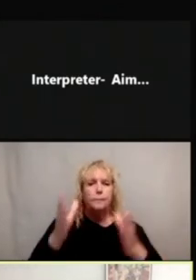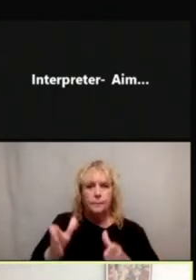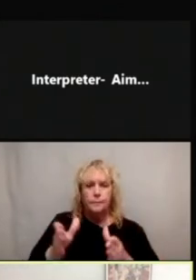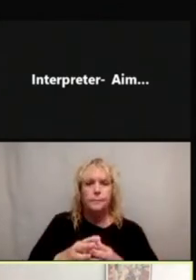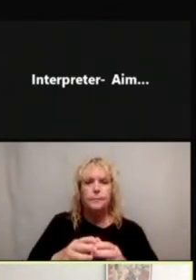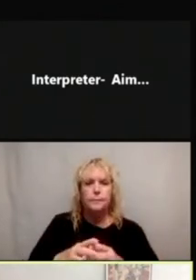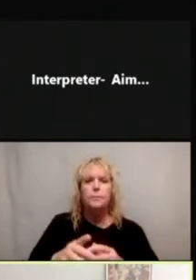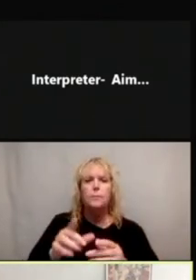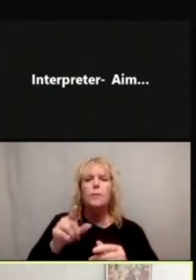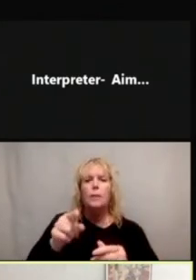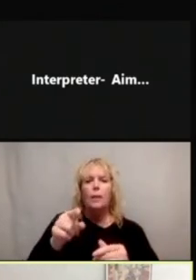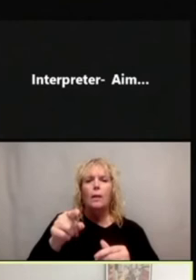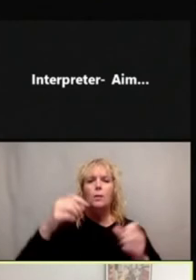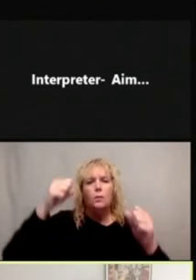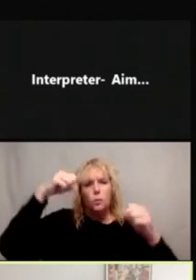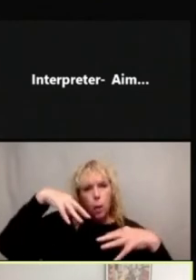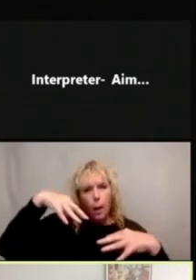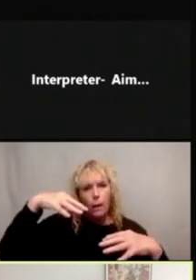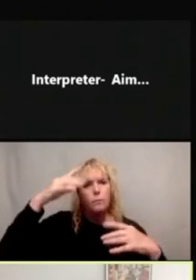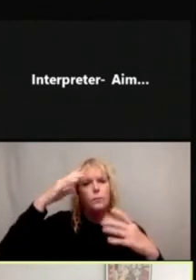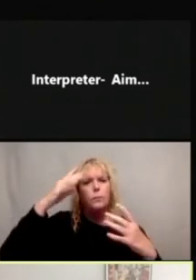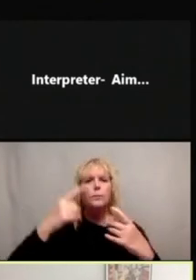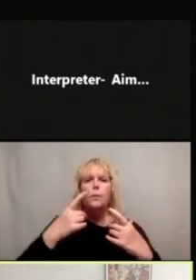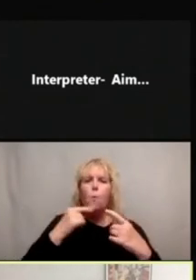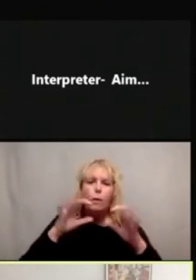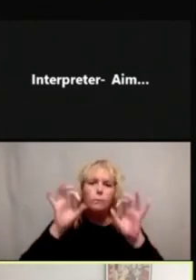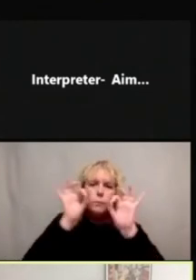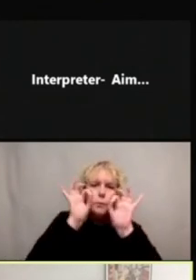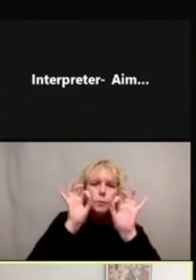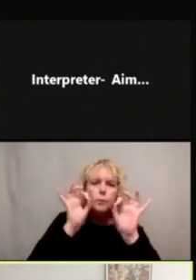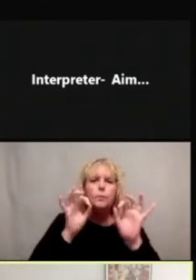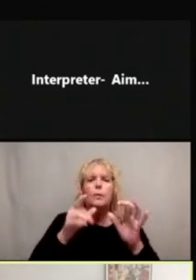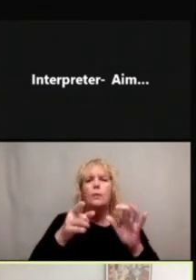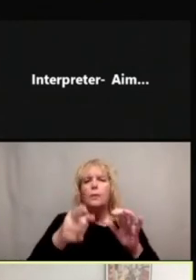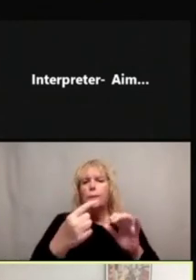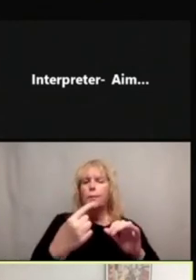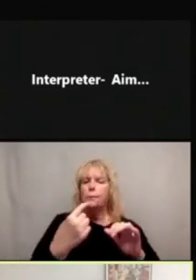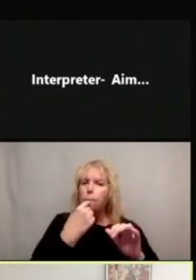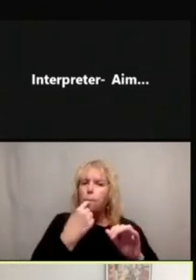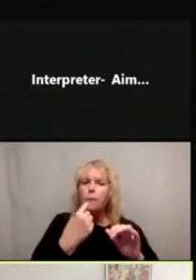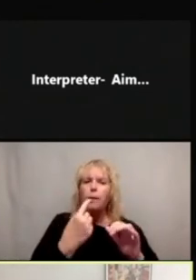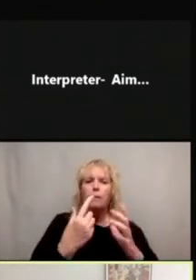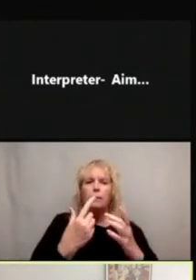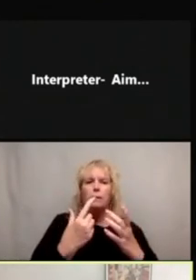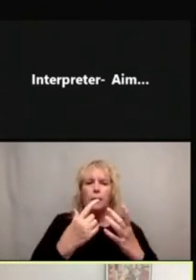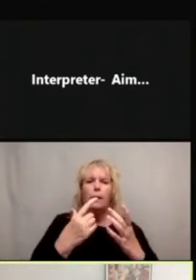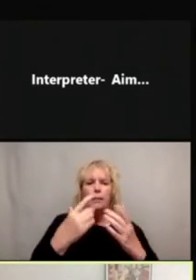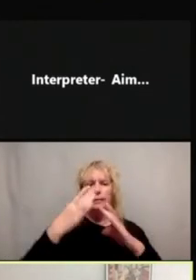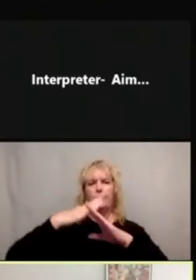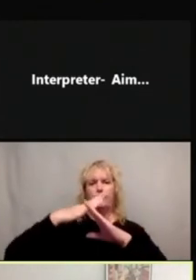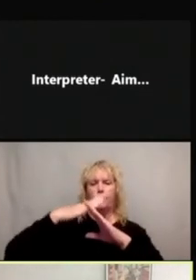visibly sweating, they have red cheeks and the thermometer is in their mouth to show you may have a fever.